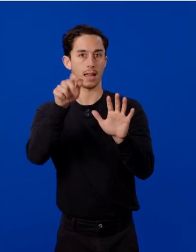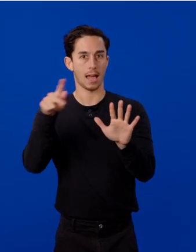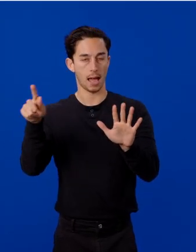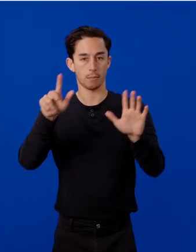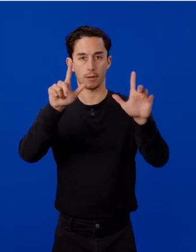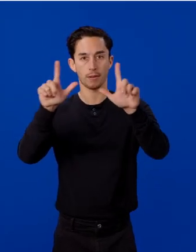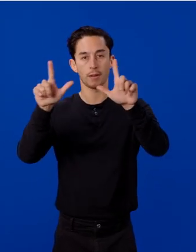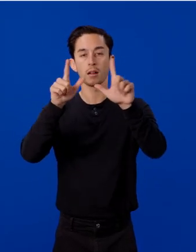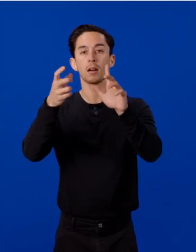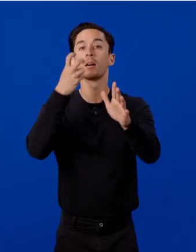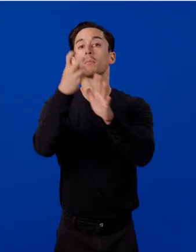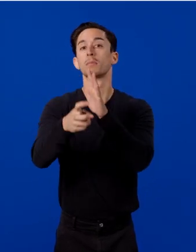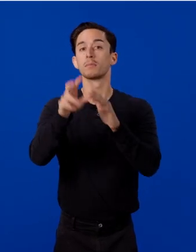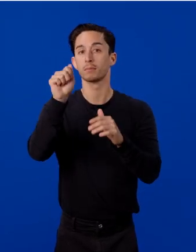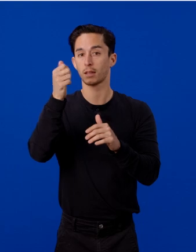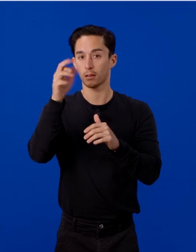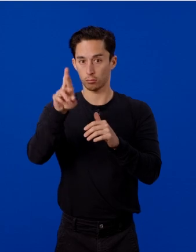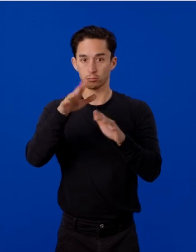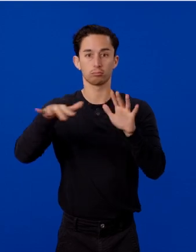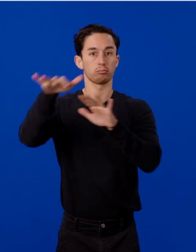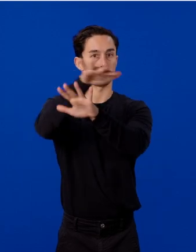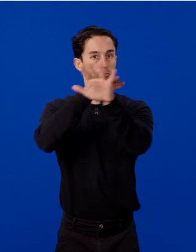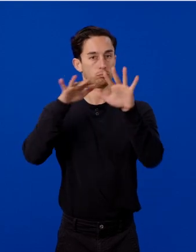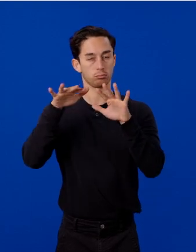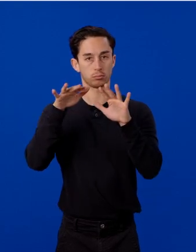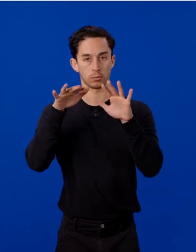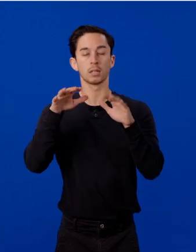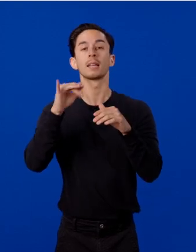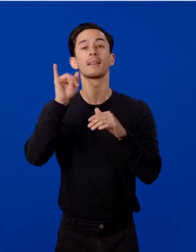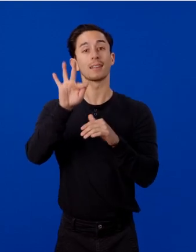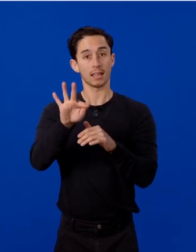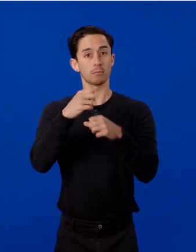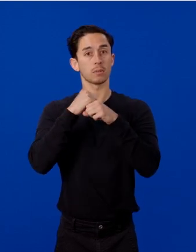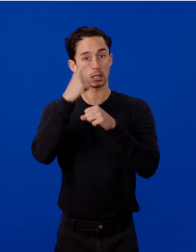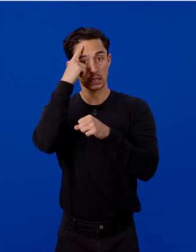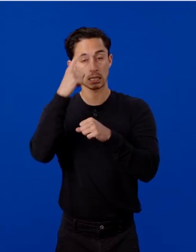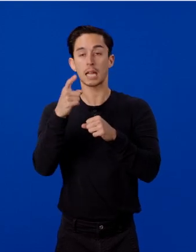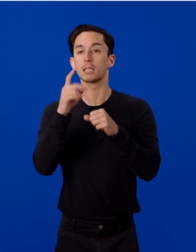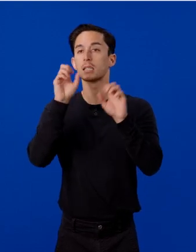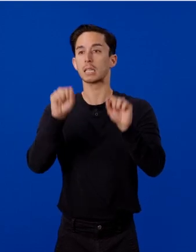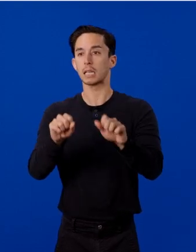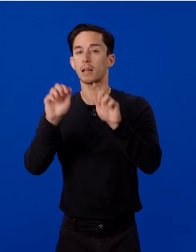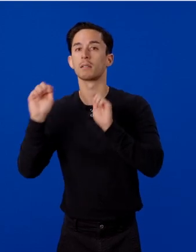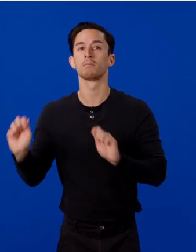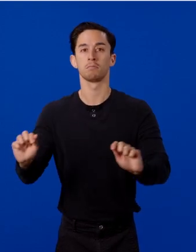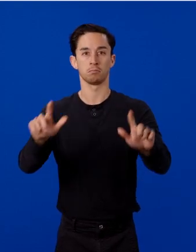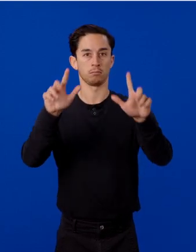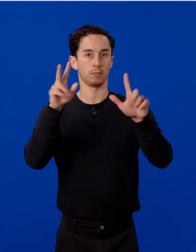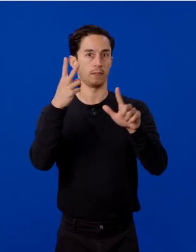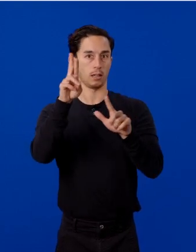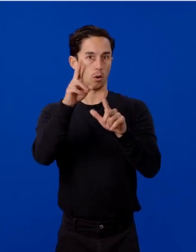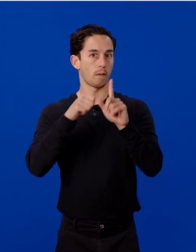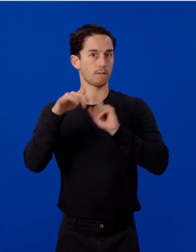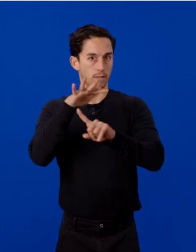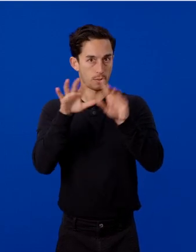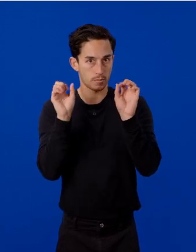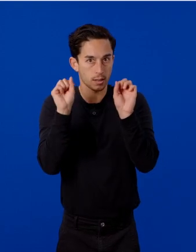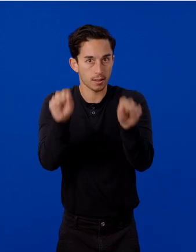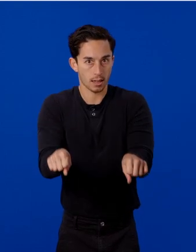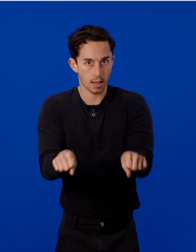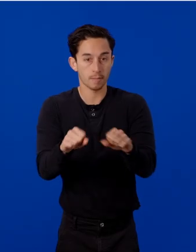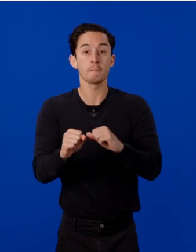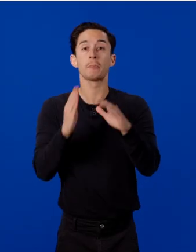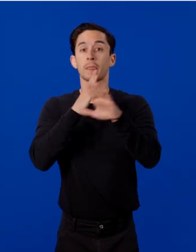in an AR-exclusive space. If it makes sense, you can enter the user into a VR environment, and afterwards,